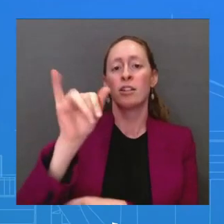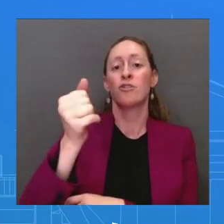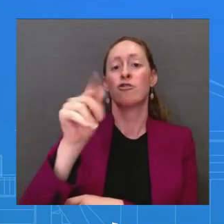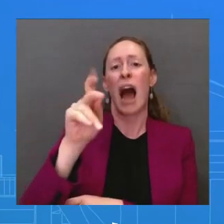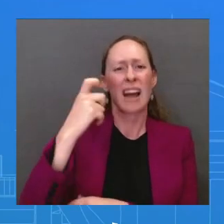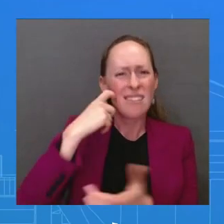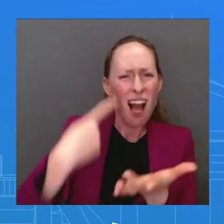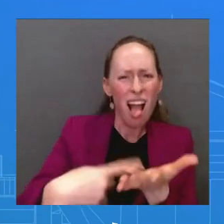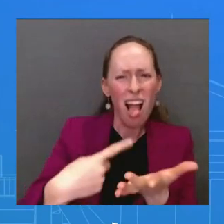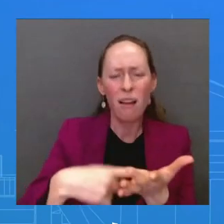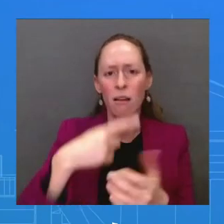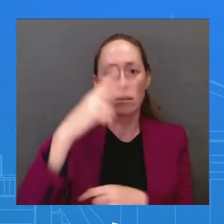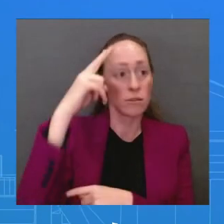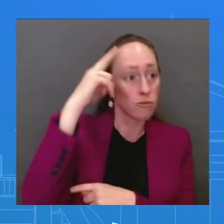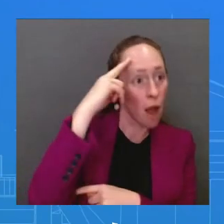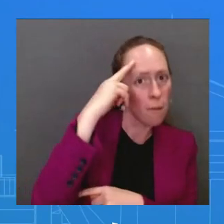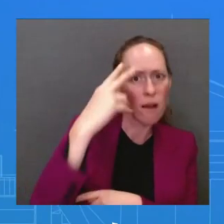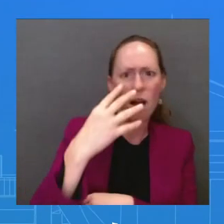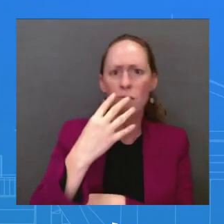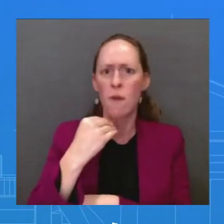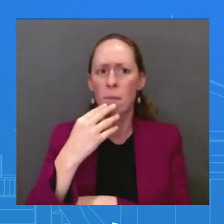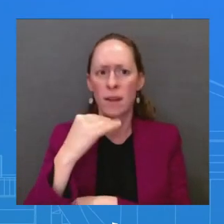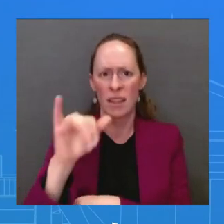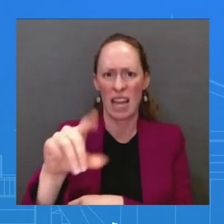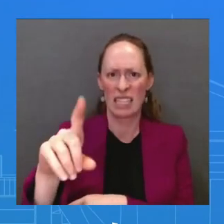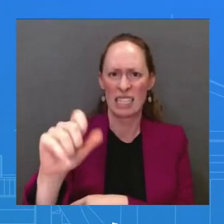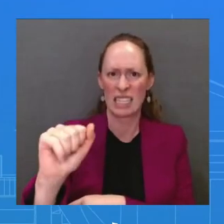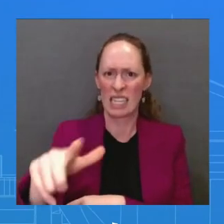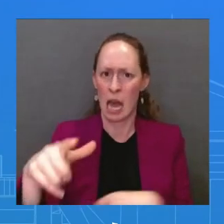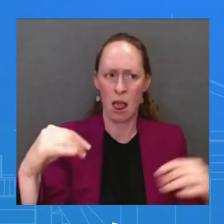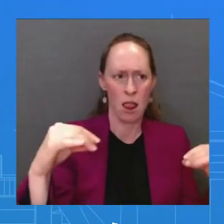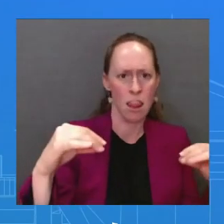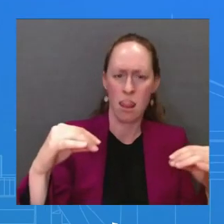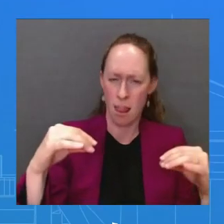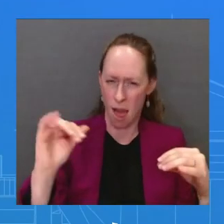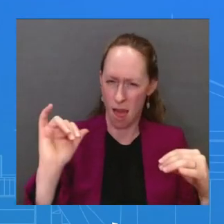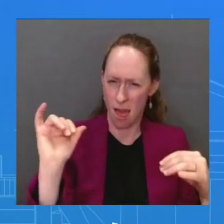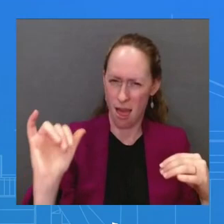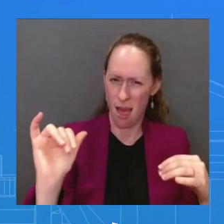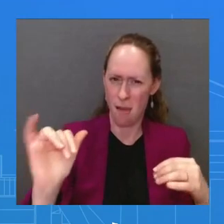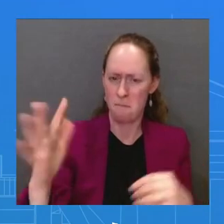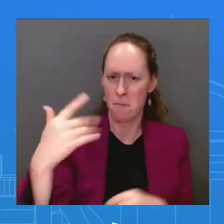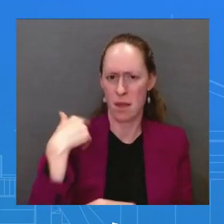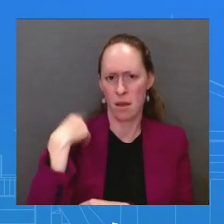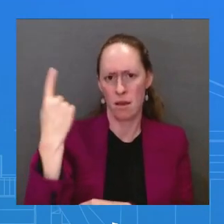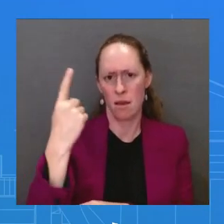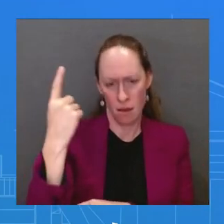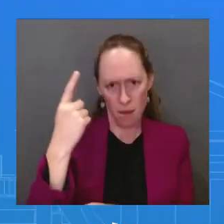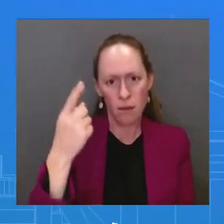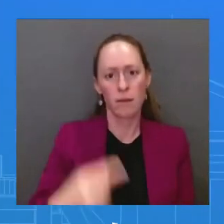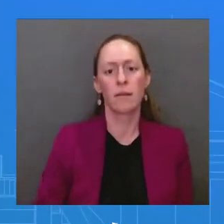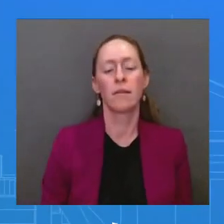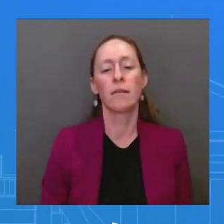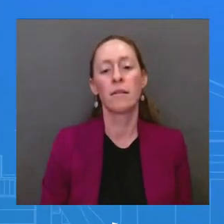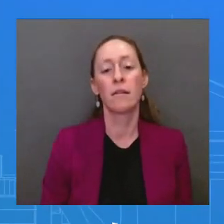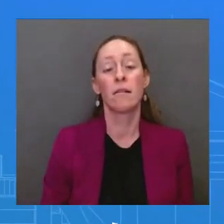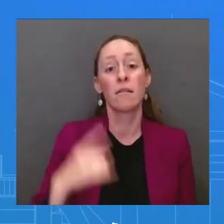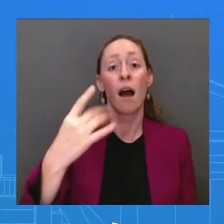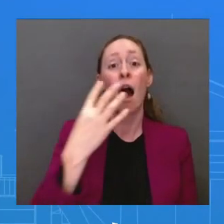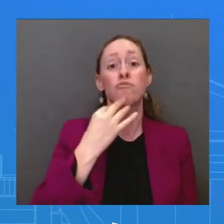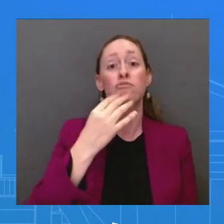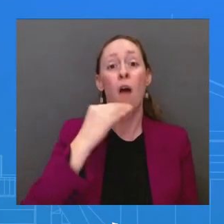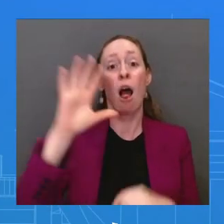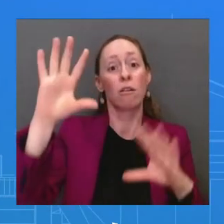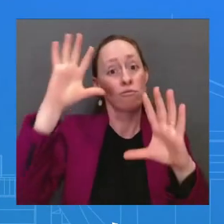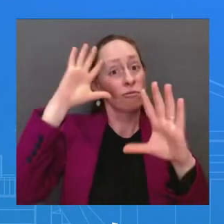issue of Palestine is more of a checkbox in the negotiations. Does the White House agree with that assessment? MS. Look, I'm not going to go beyond –